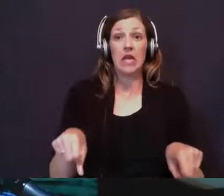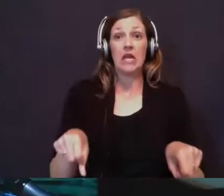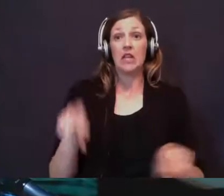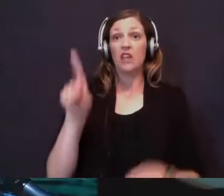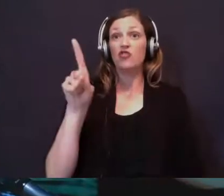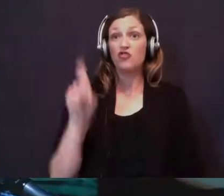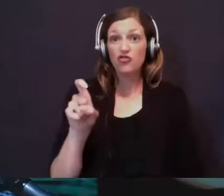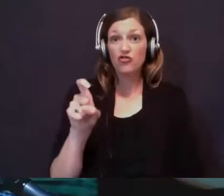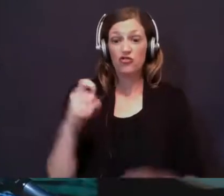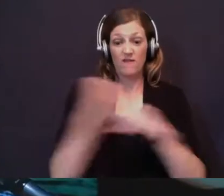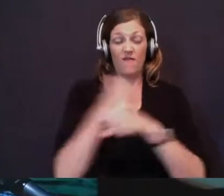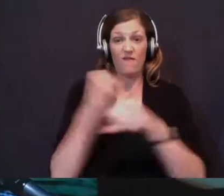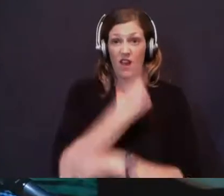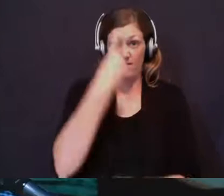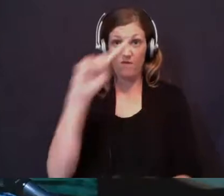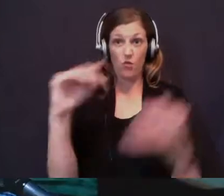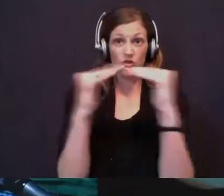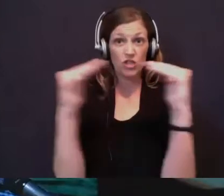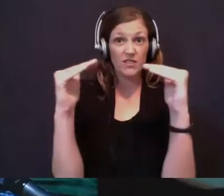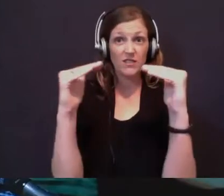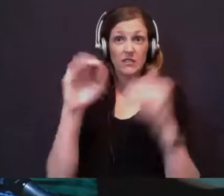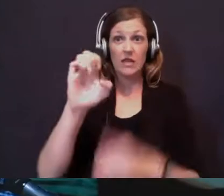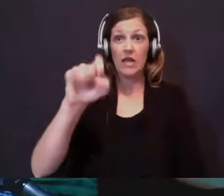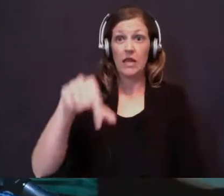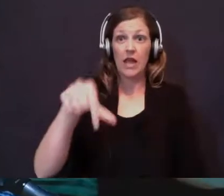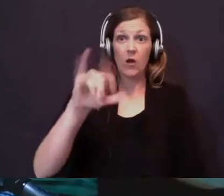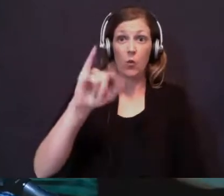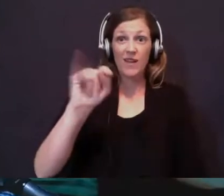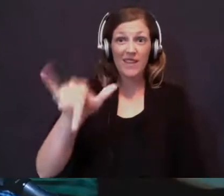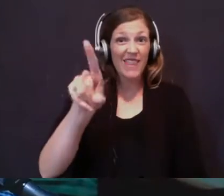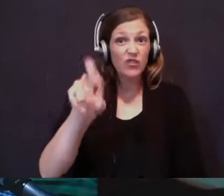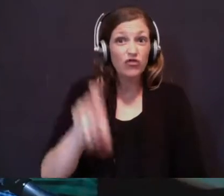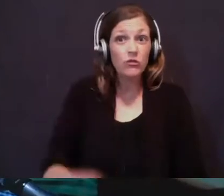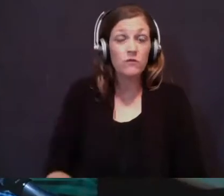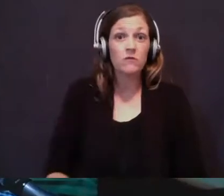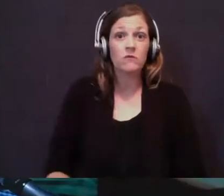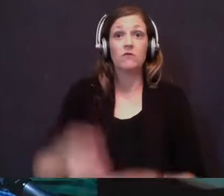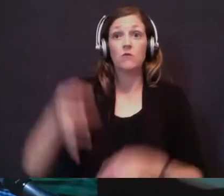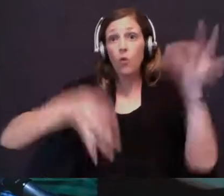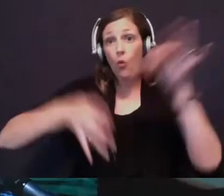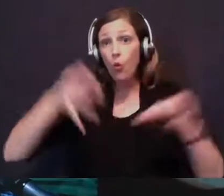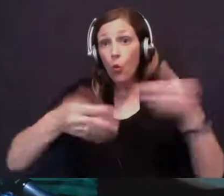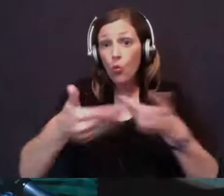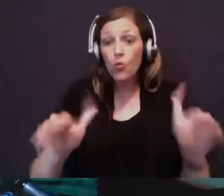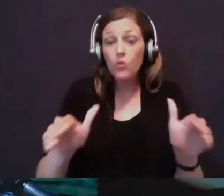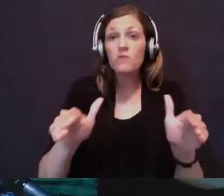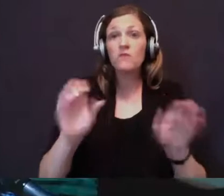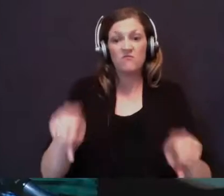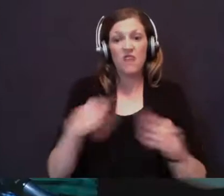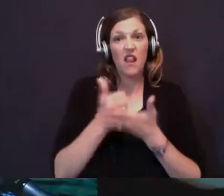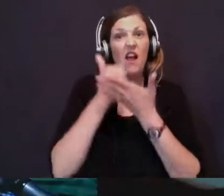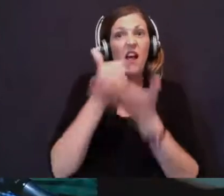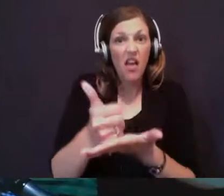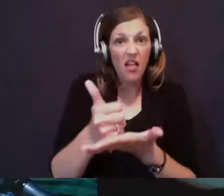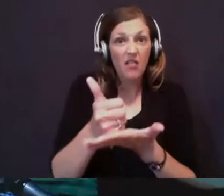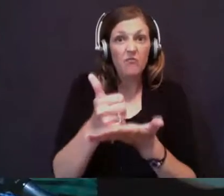to fight towards justice and equity. They should do that. Courtrooms. They can help to fight towards justice,